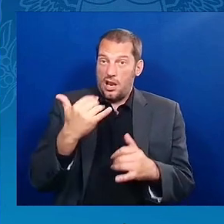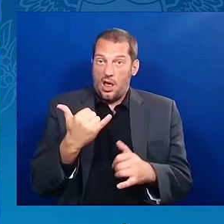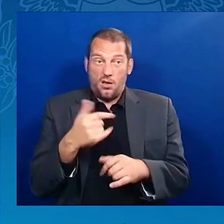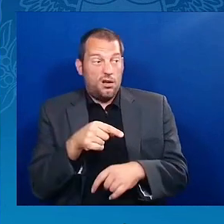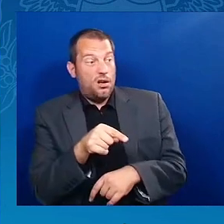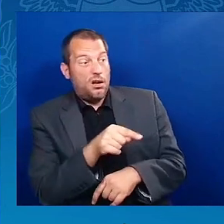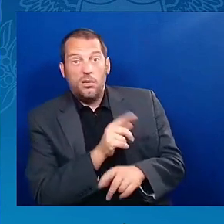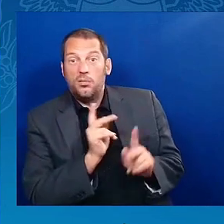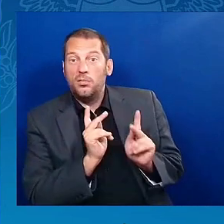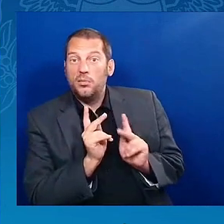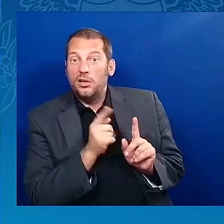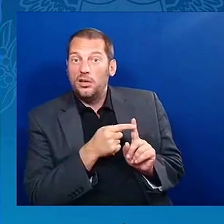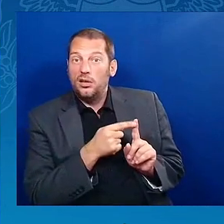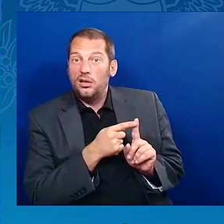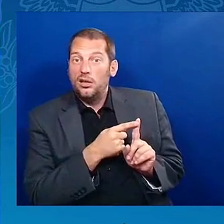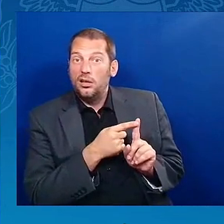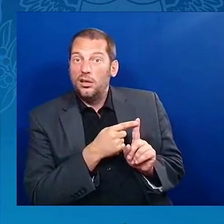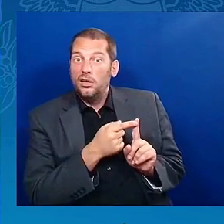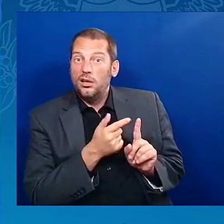Deal with that.